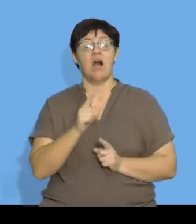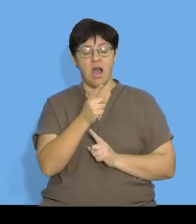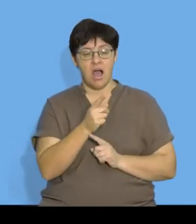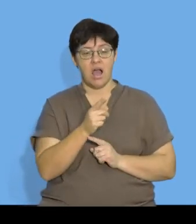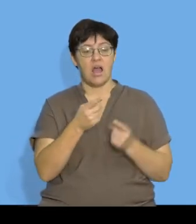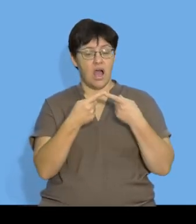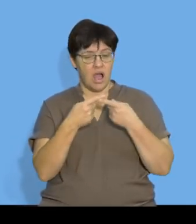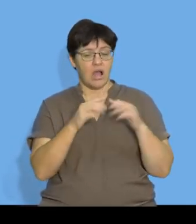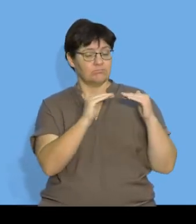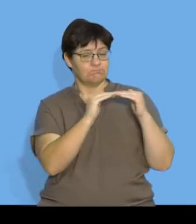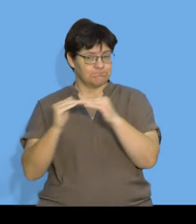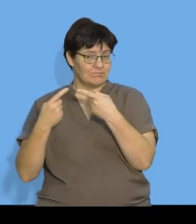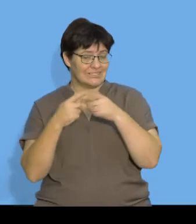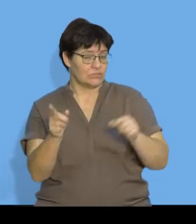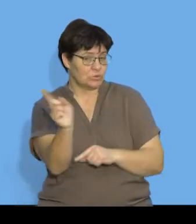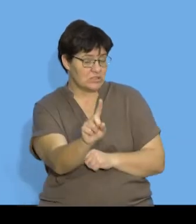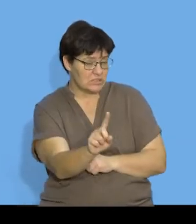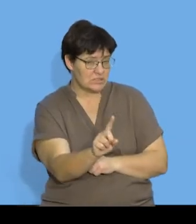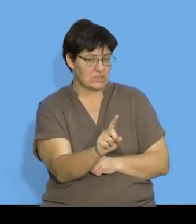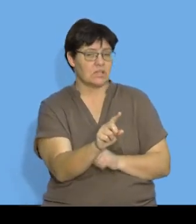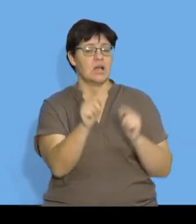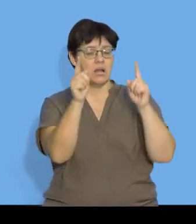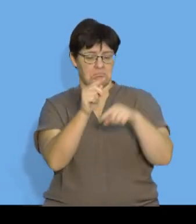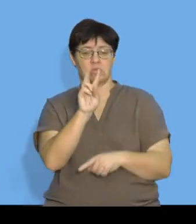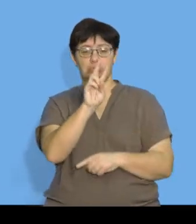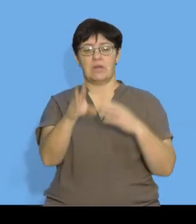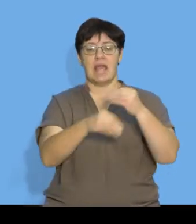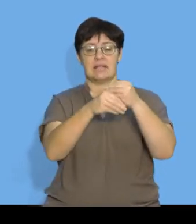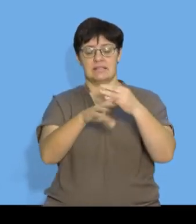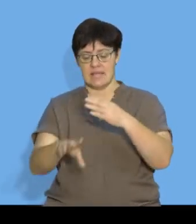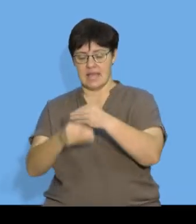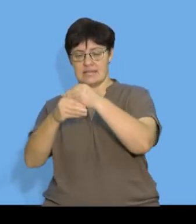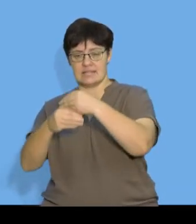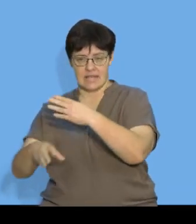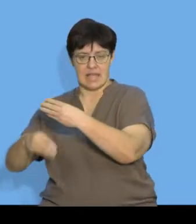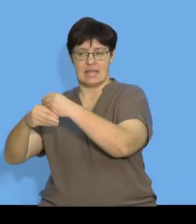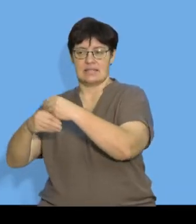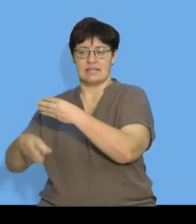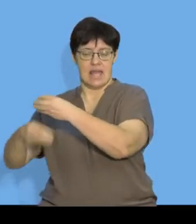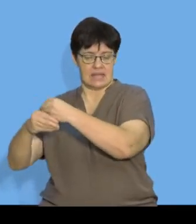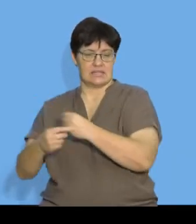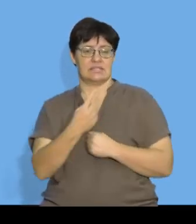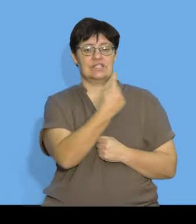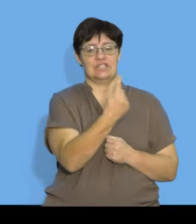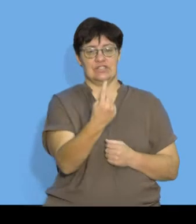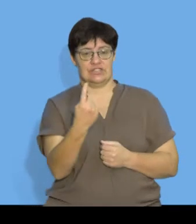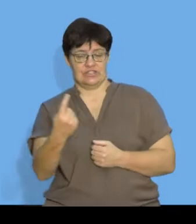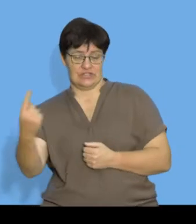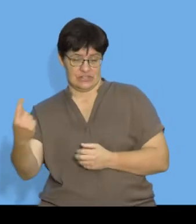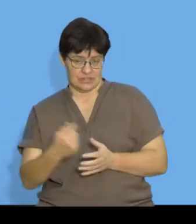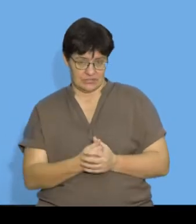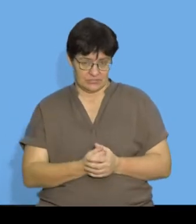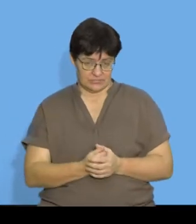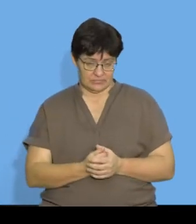can see that we have a constant difference of positive 2 between the